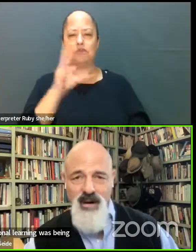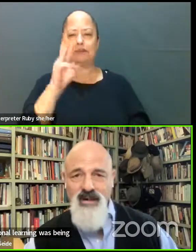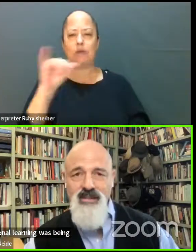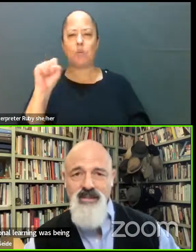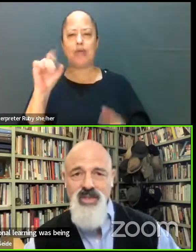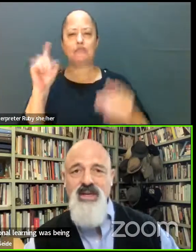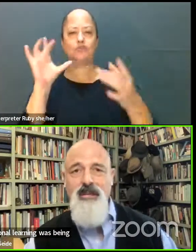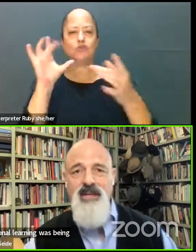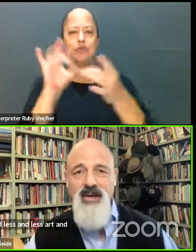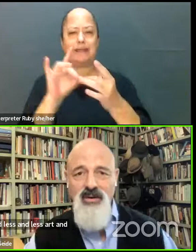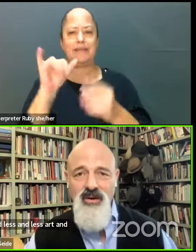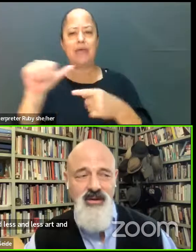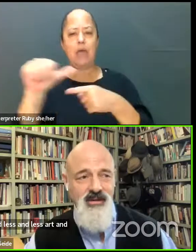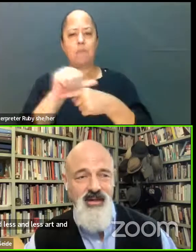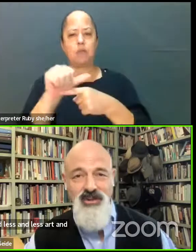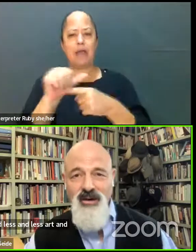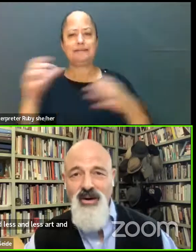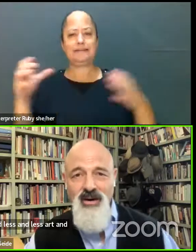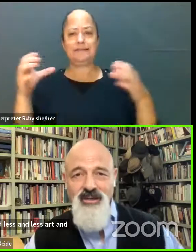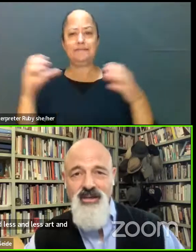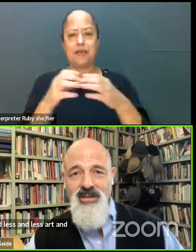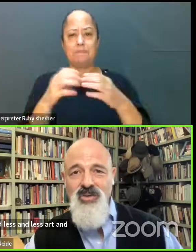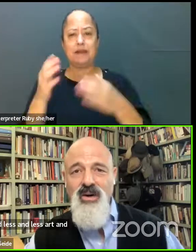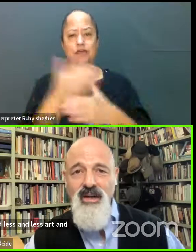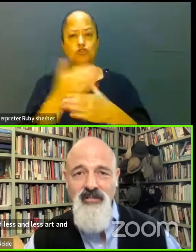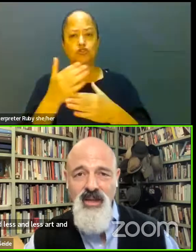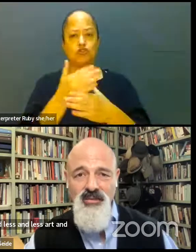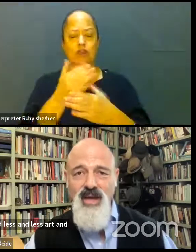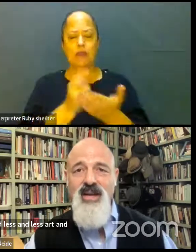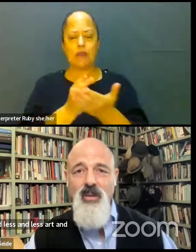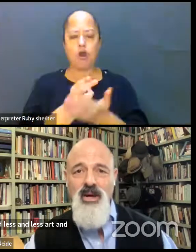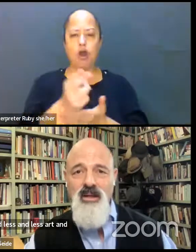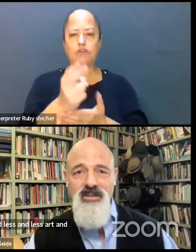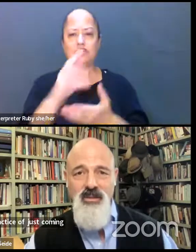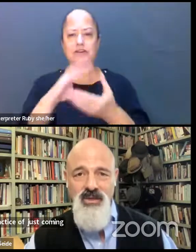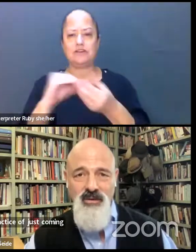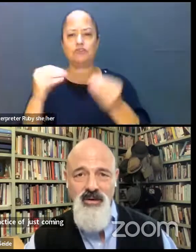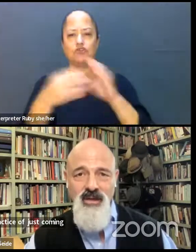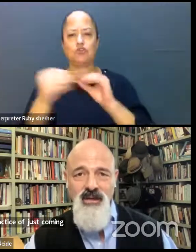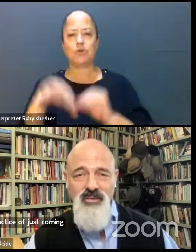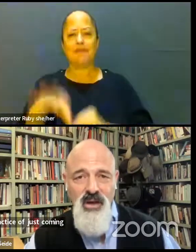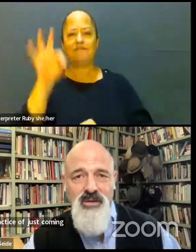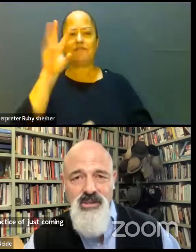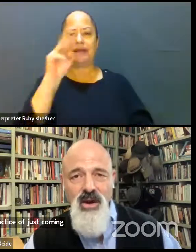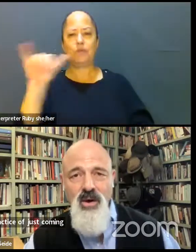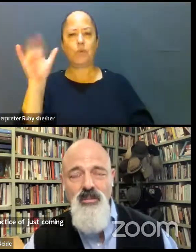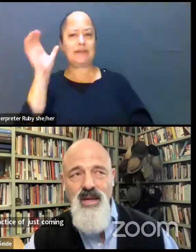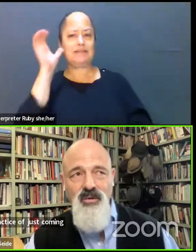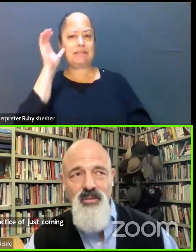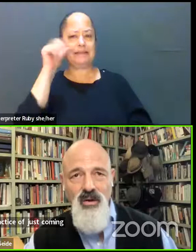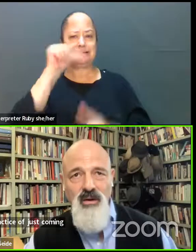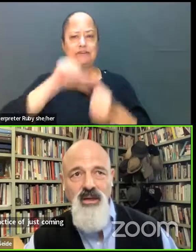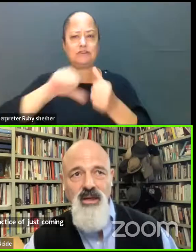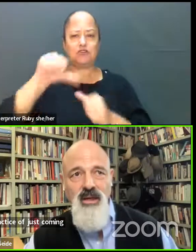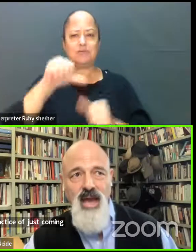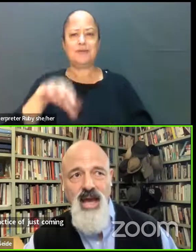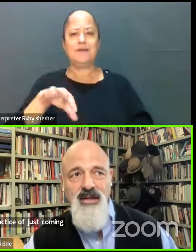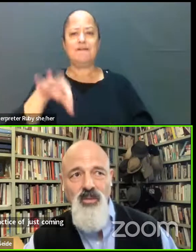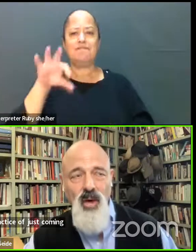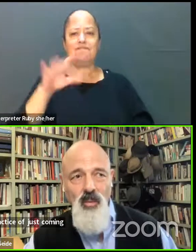And this practice of just coming together and sharing our authentic story and finding a way to listen to each other felt so meaningful.